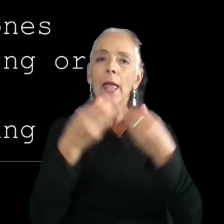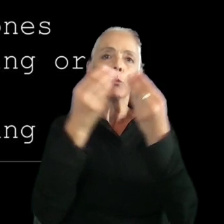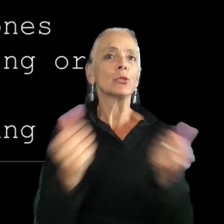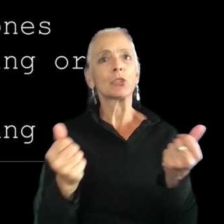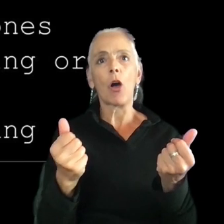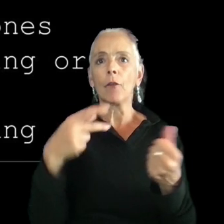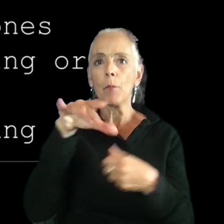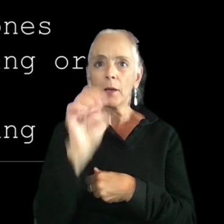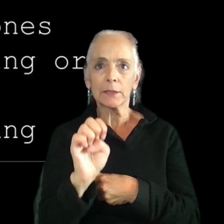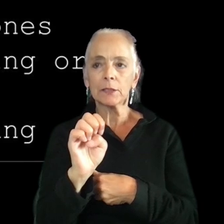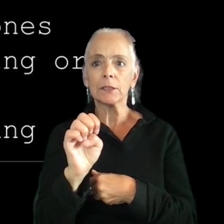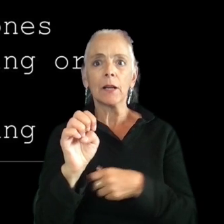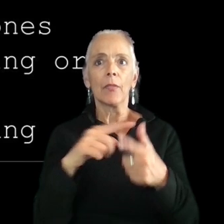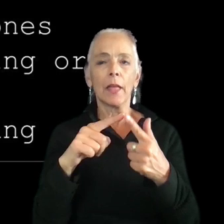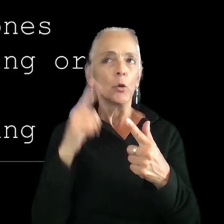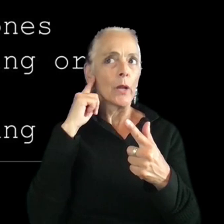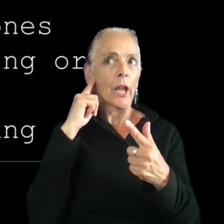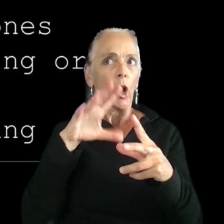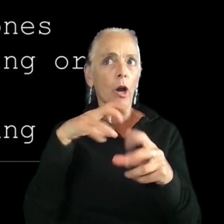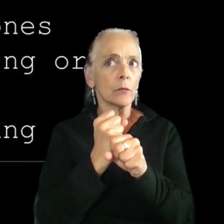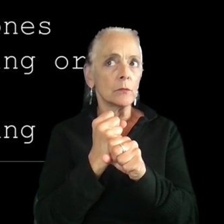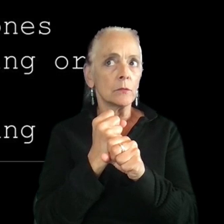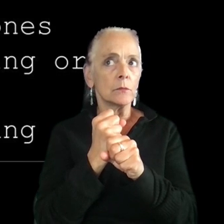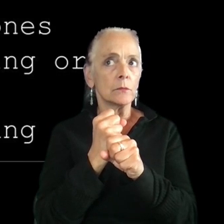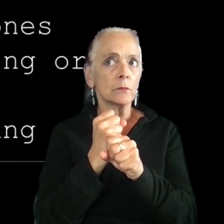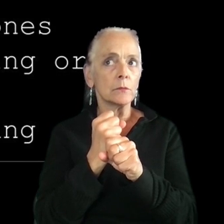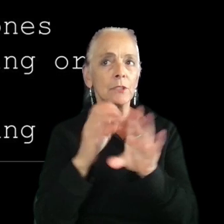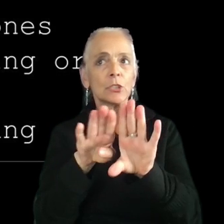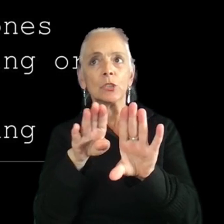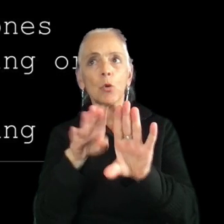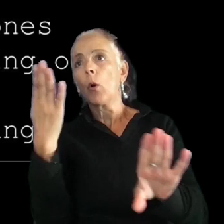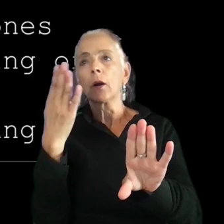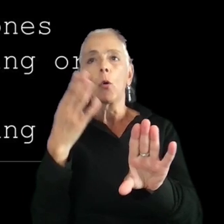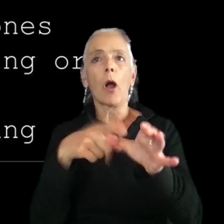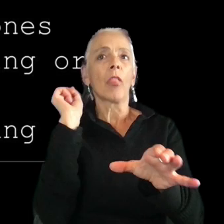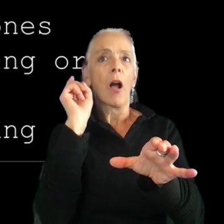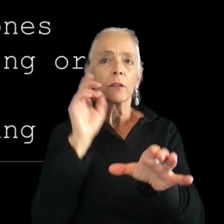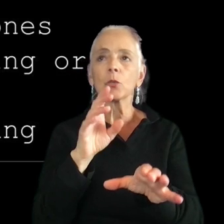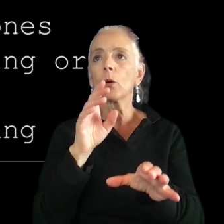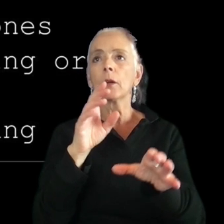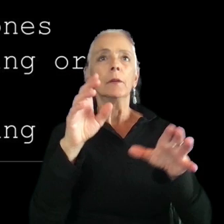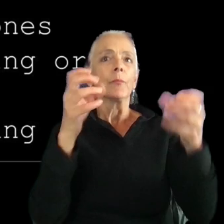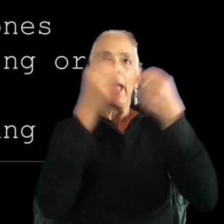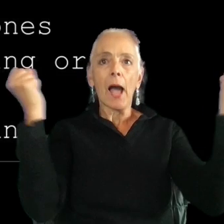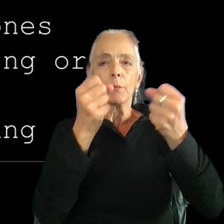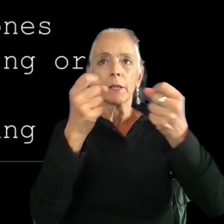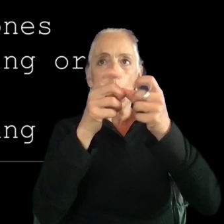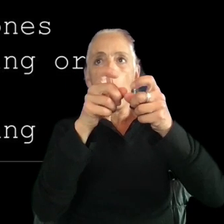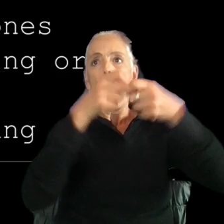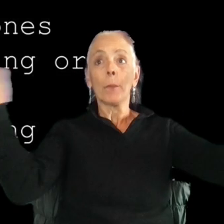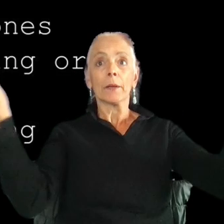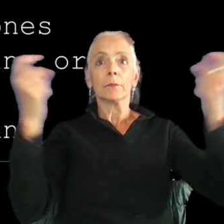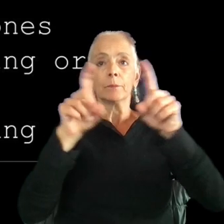And then somewhere behind you, a door has unlocked, a cabinet has opened, something. But there's